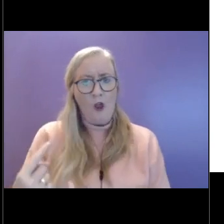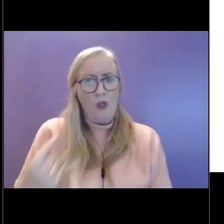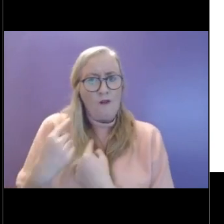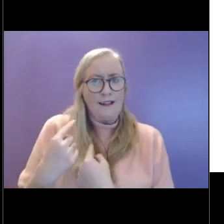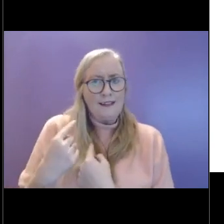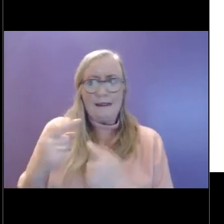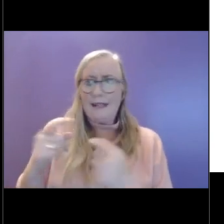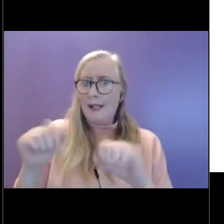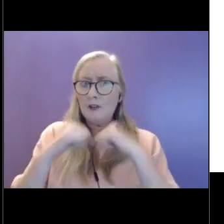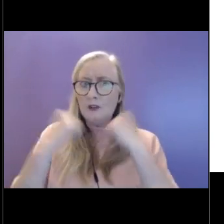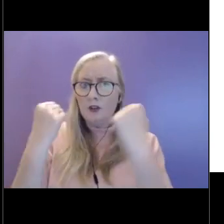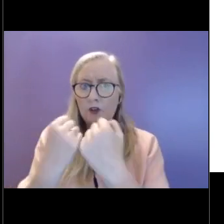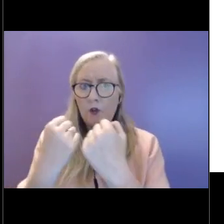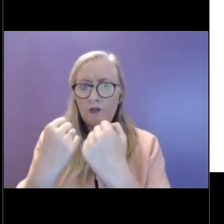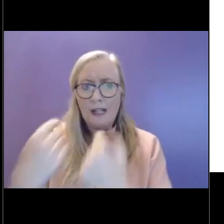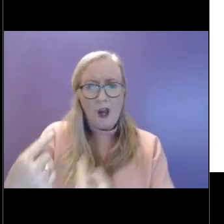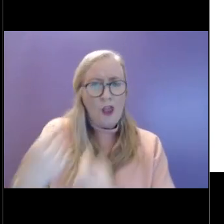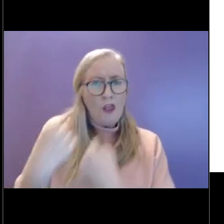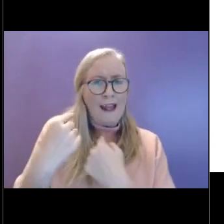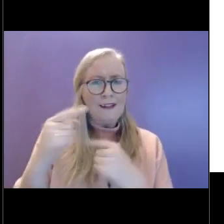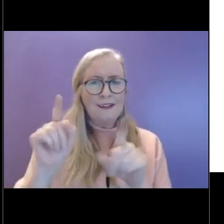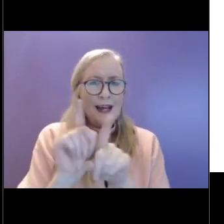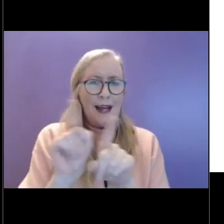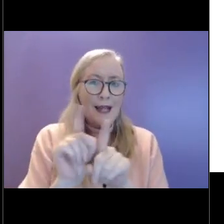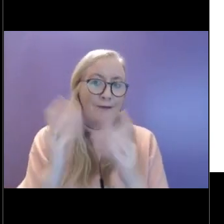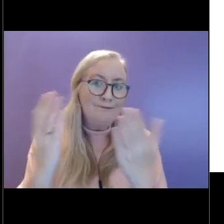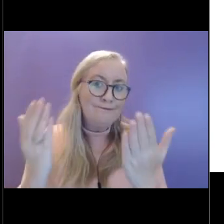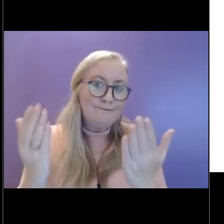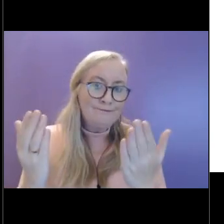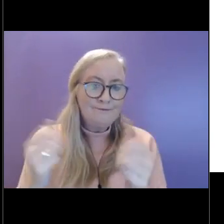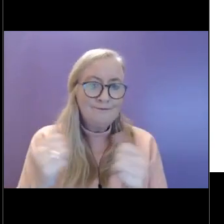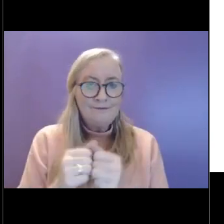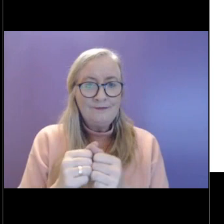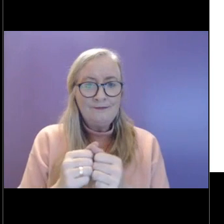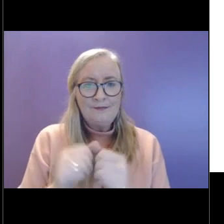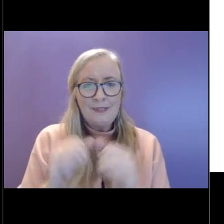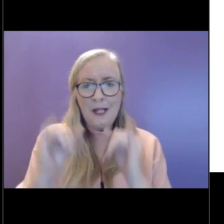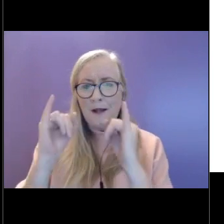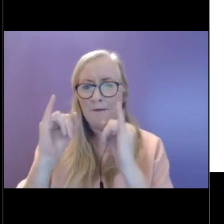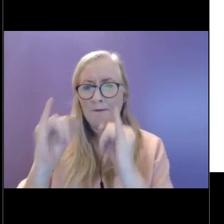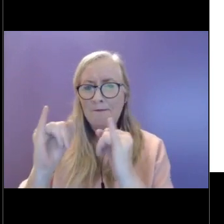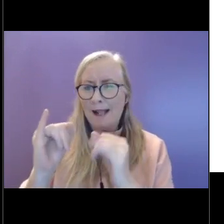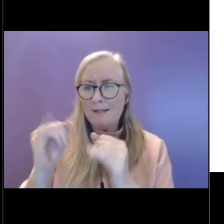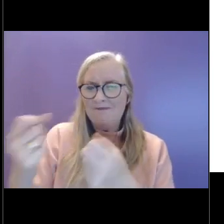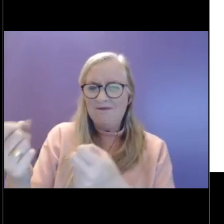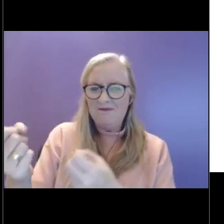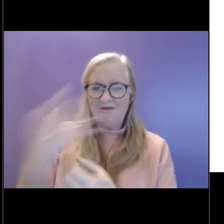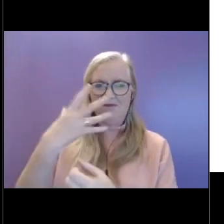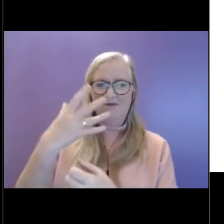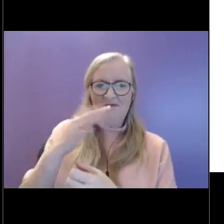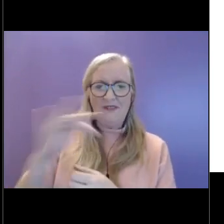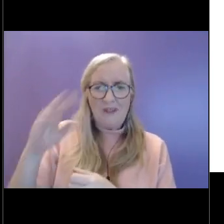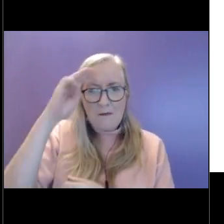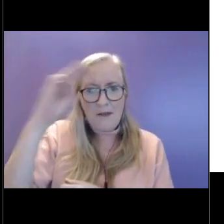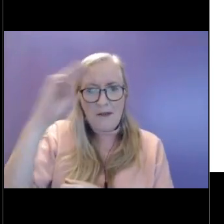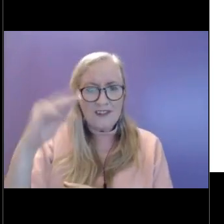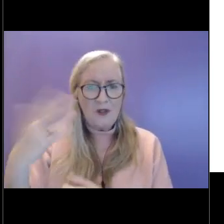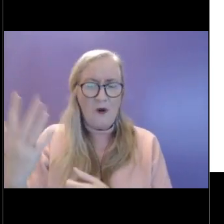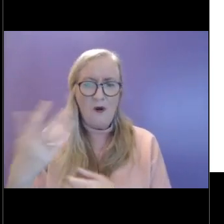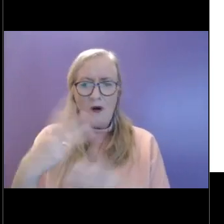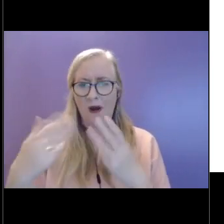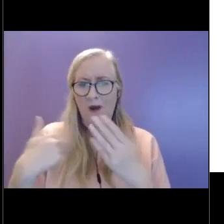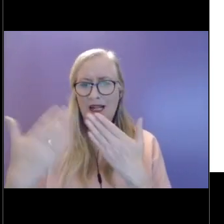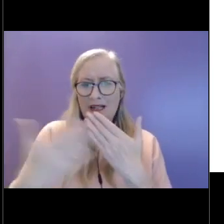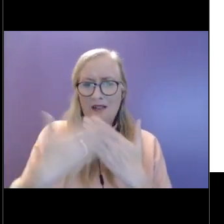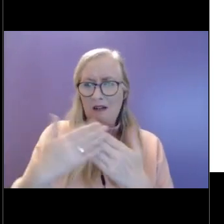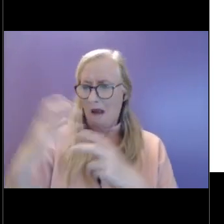maybe, you know, a bad, you know, bad comment from our boss or an argument we just had with our teenager before we left the